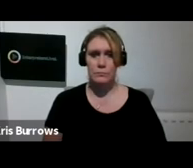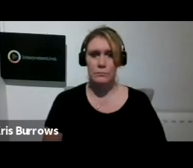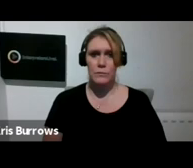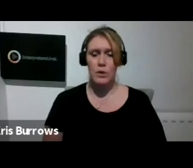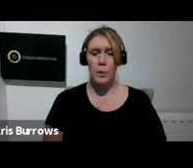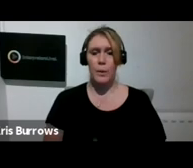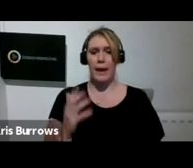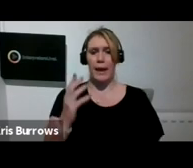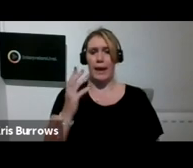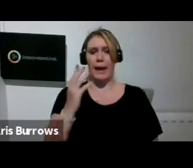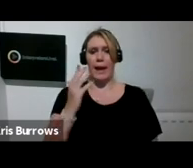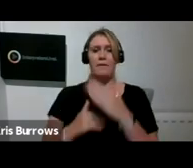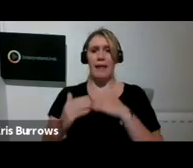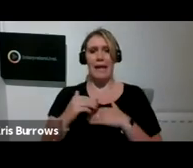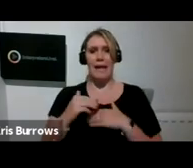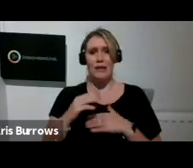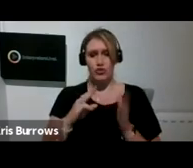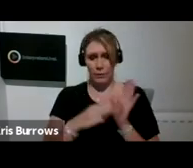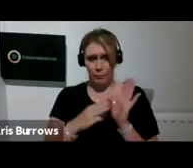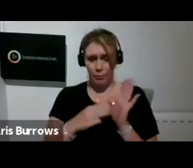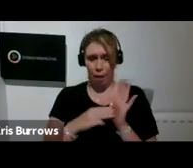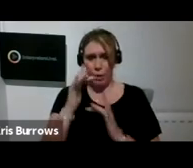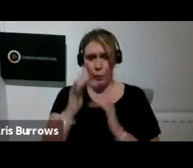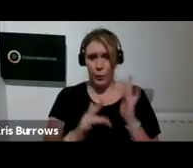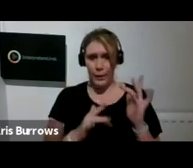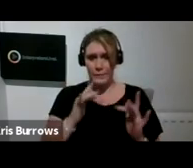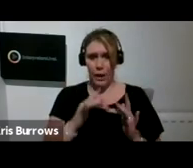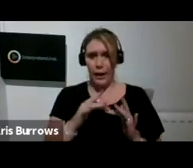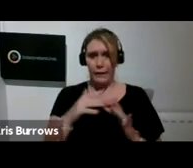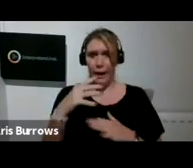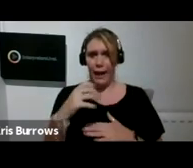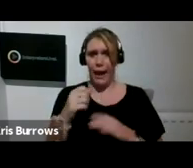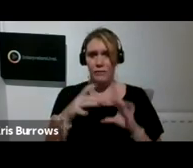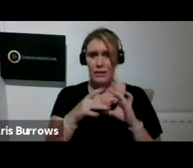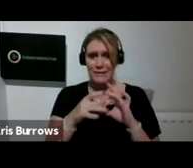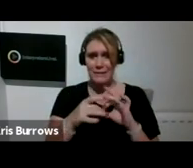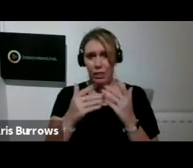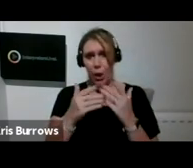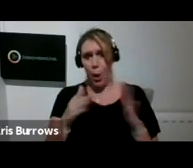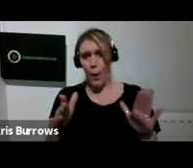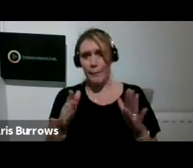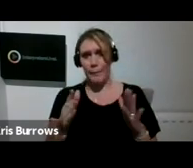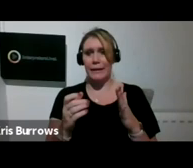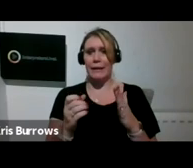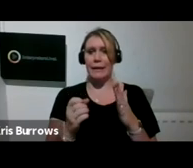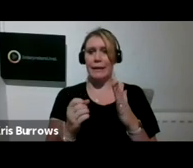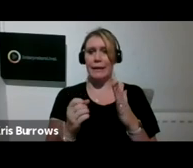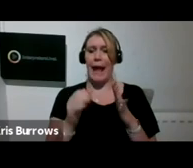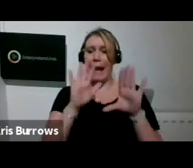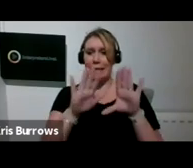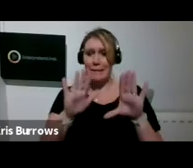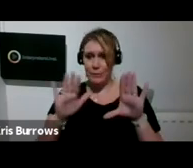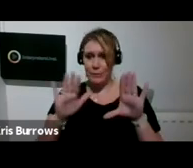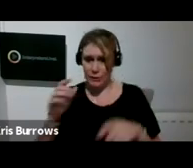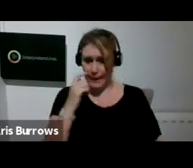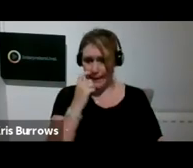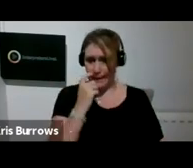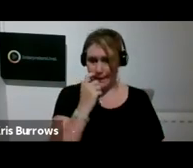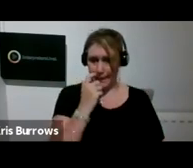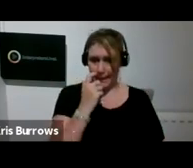Festival Launch and Exhibition Openings and here we have the Together 2021 Open Exhibition.